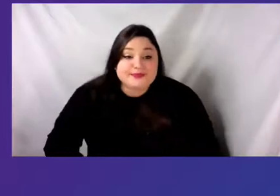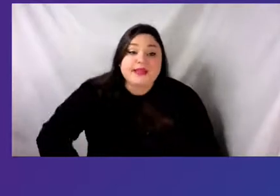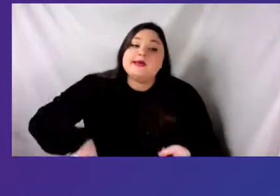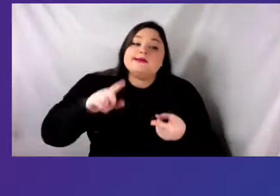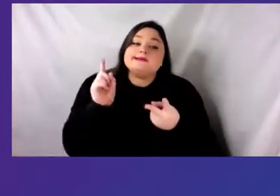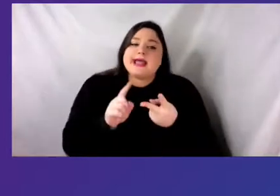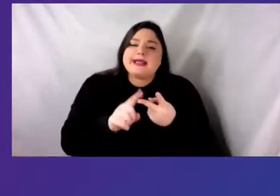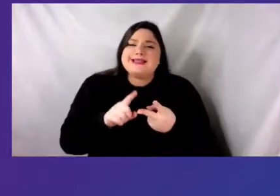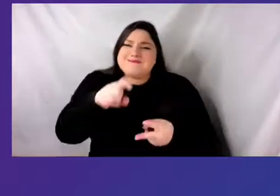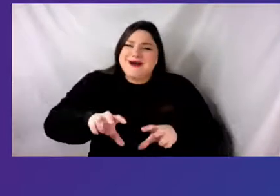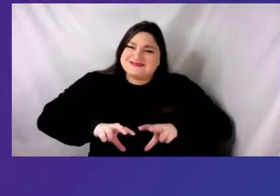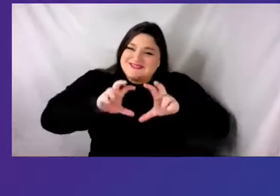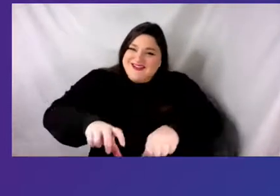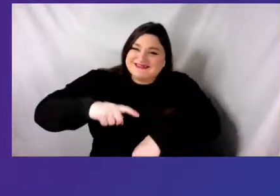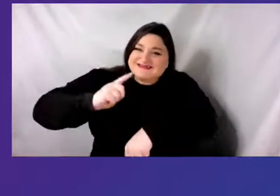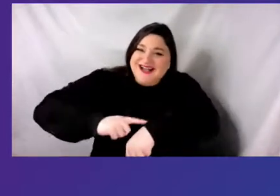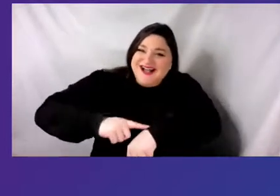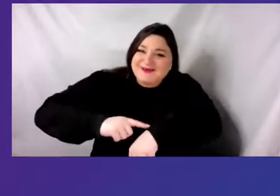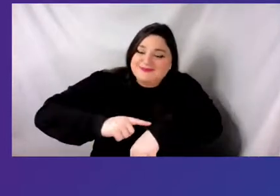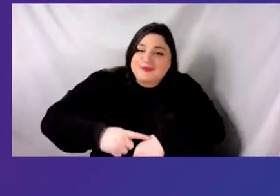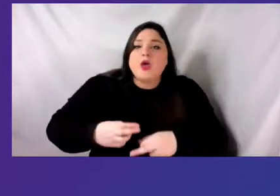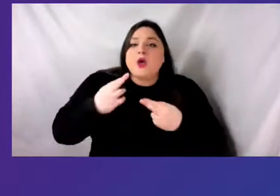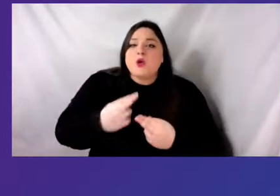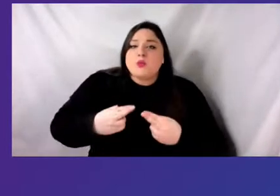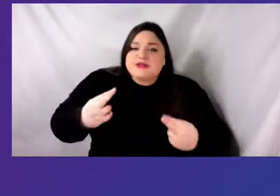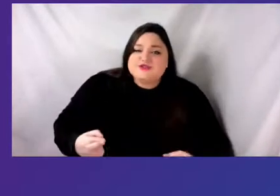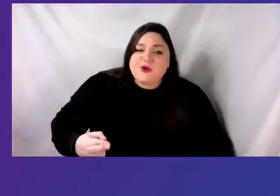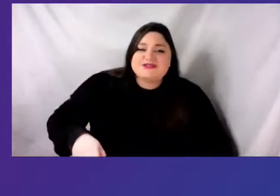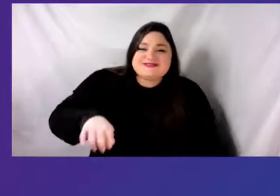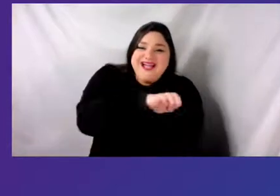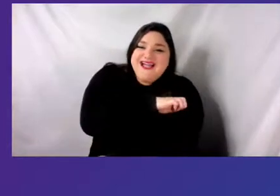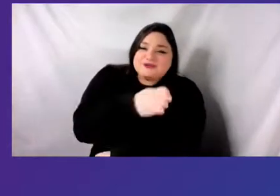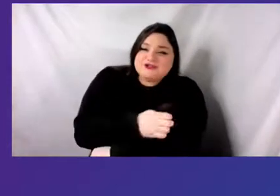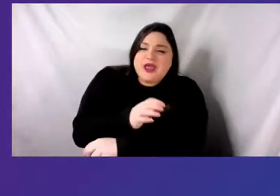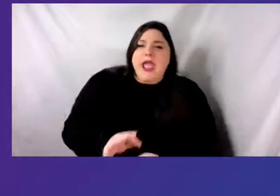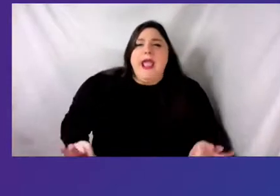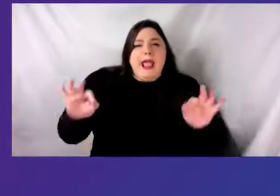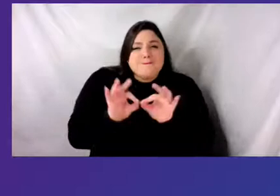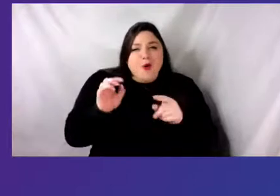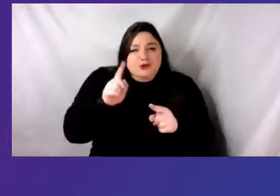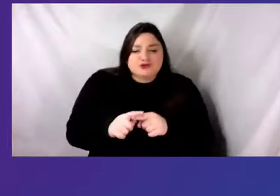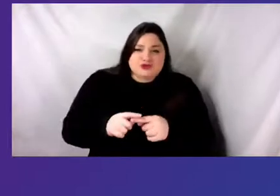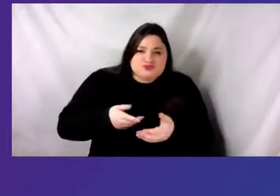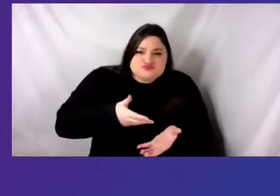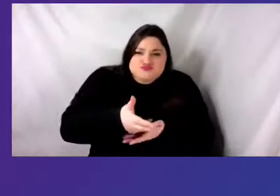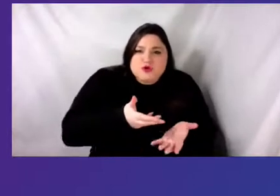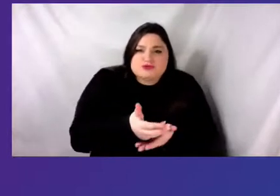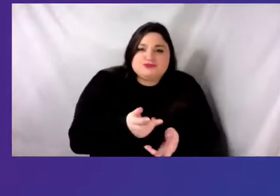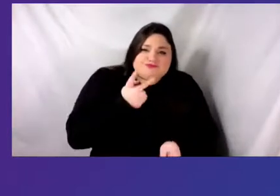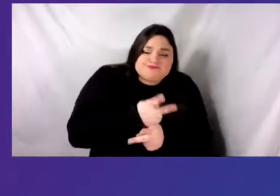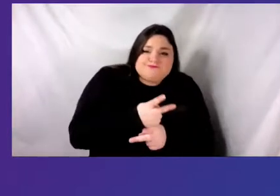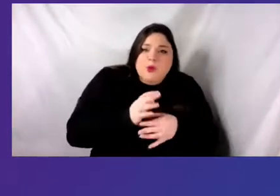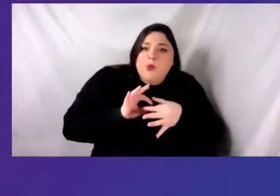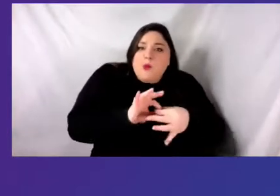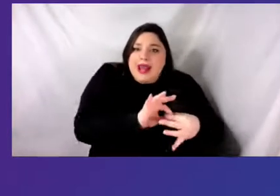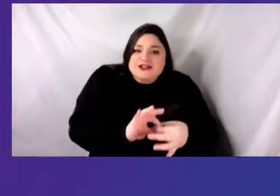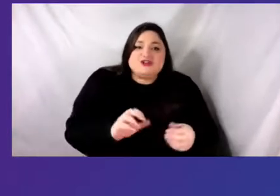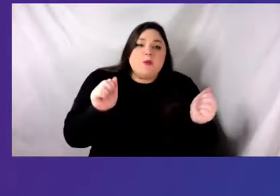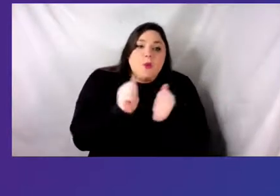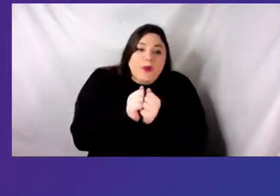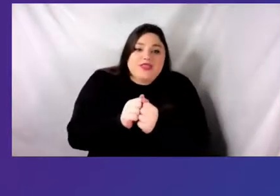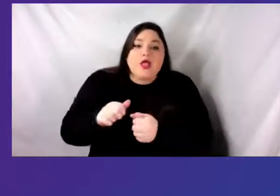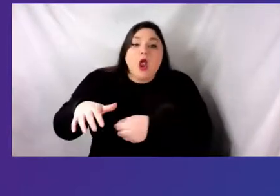resources, and energy in establishing and nurturing relationships with local indigenous and First Nations artists